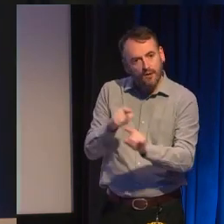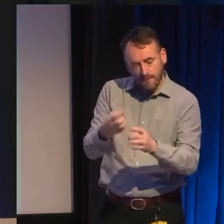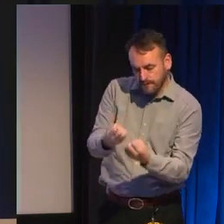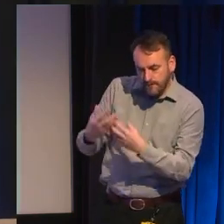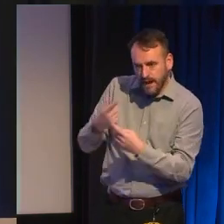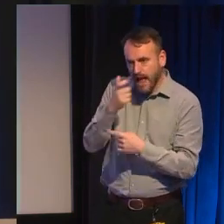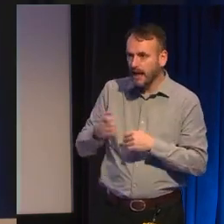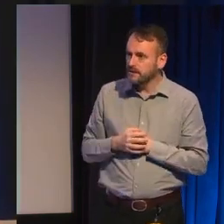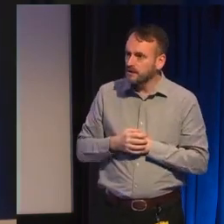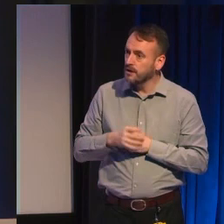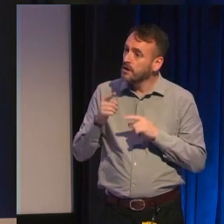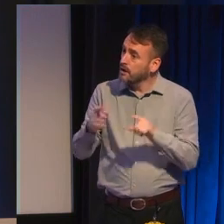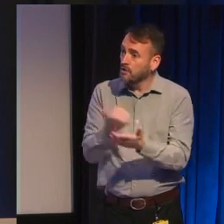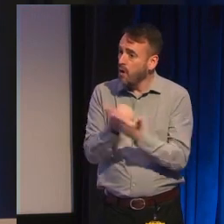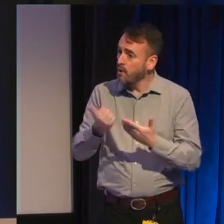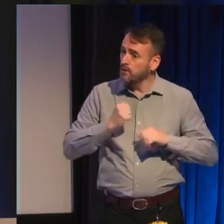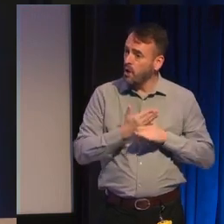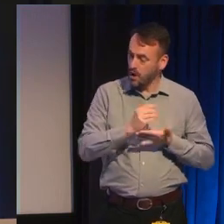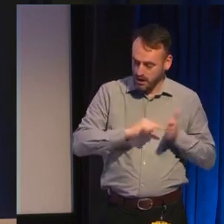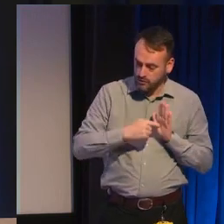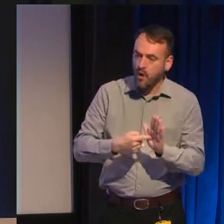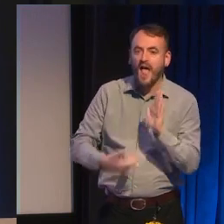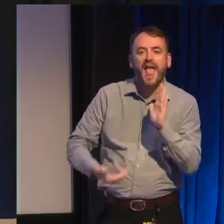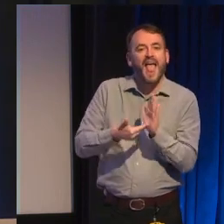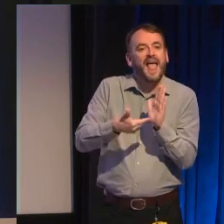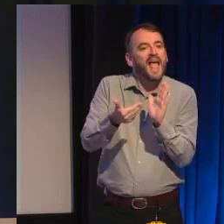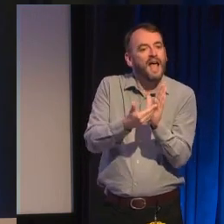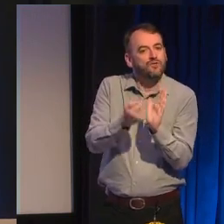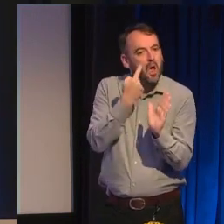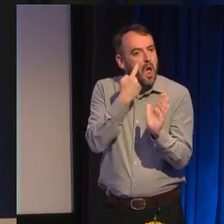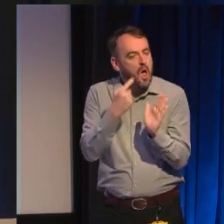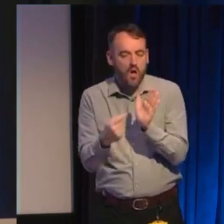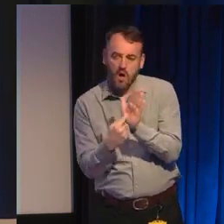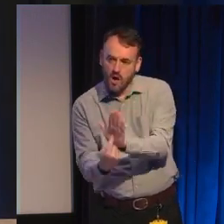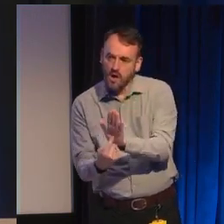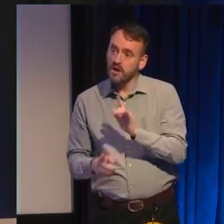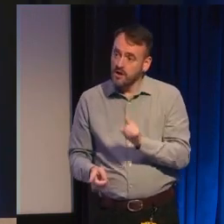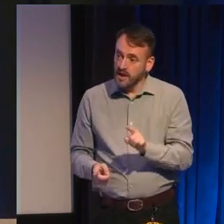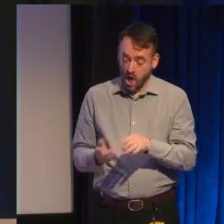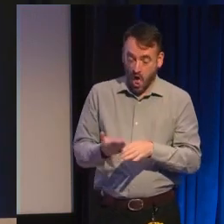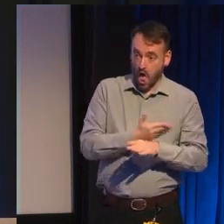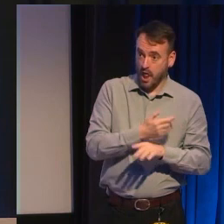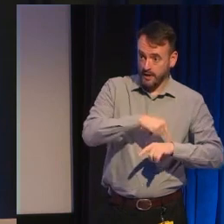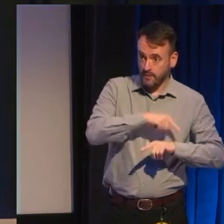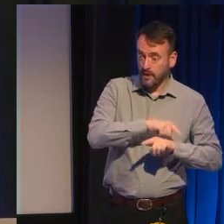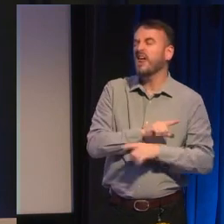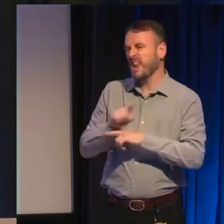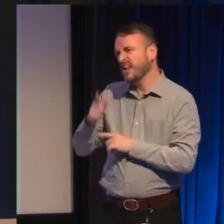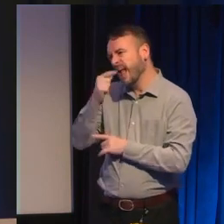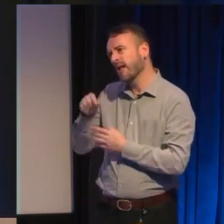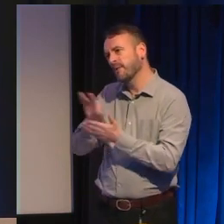extra eyeballs on the work especially at the early stages even if you are hiring someone later on and the usual caveats about